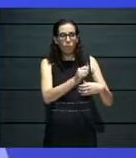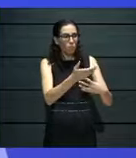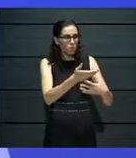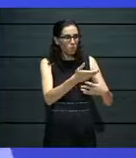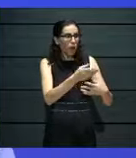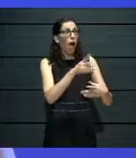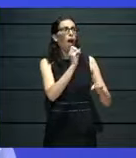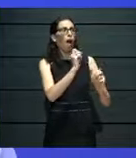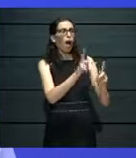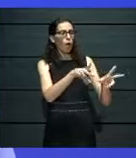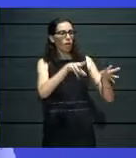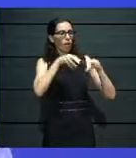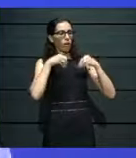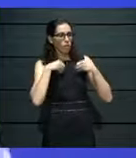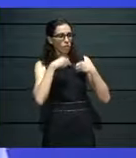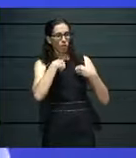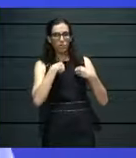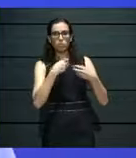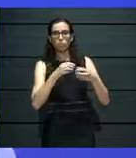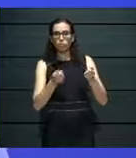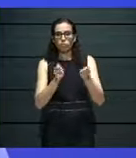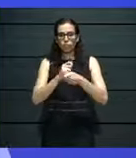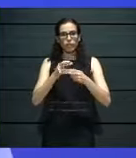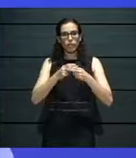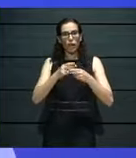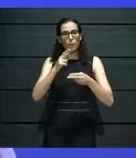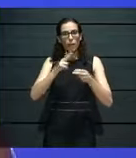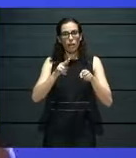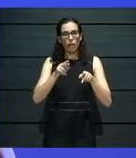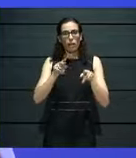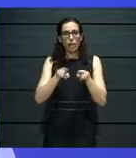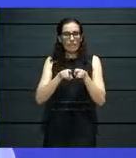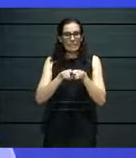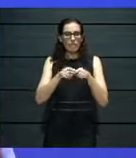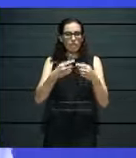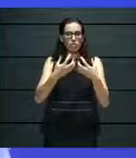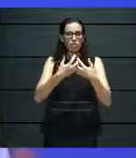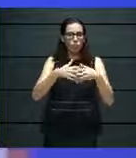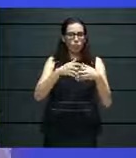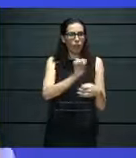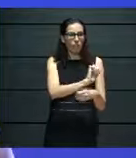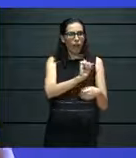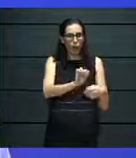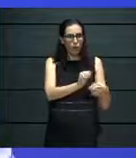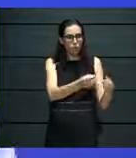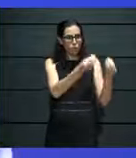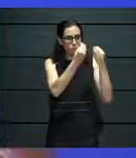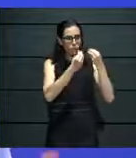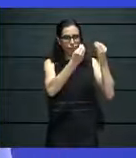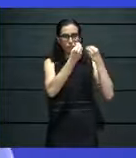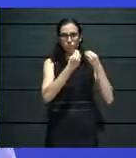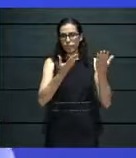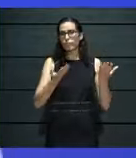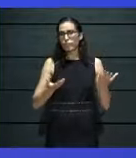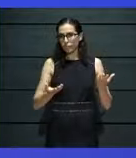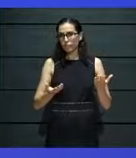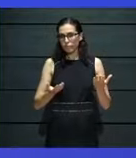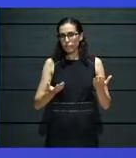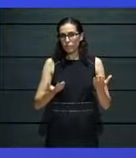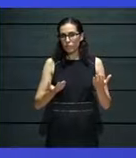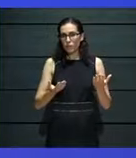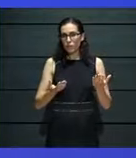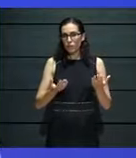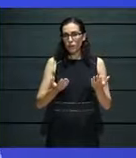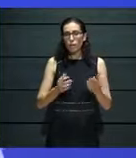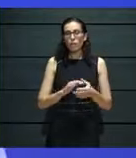understanding the mechanisms and the truisms and the algorithms that make TikTok work for a particular